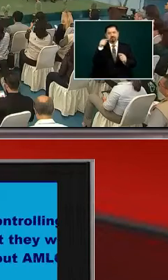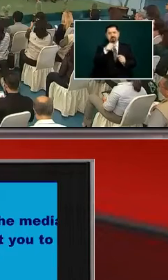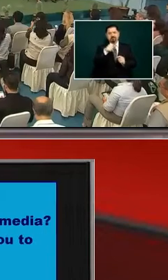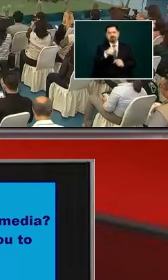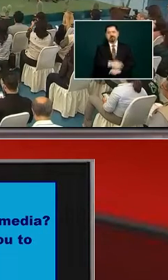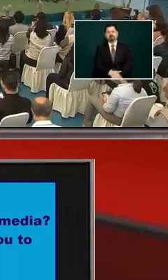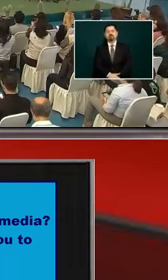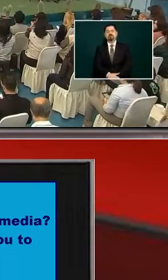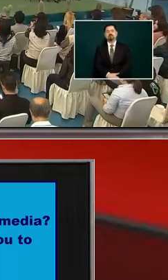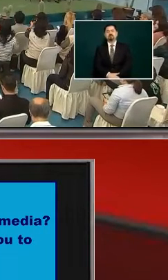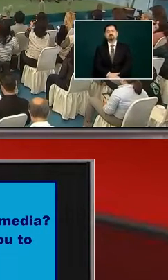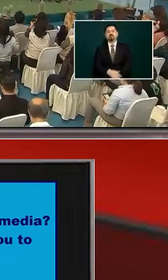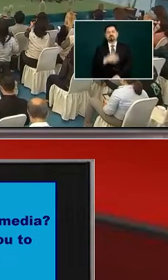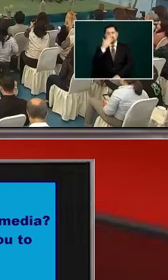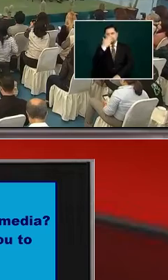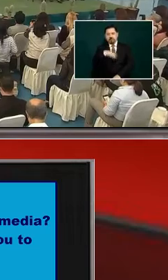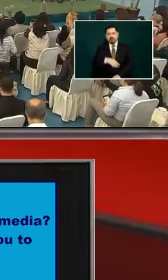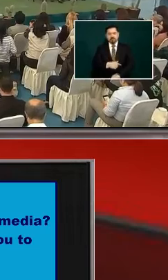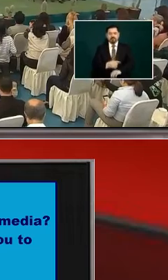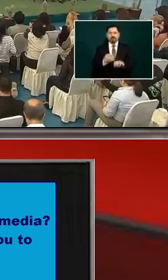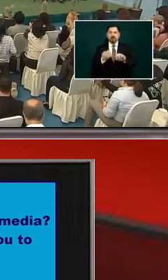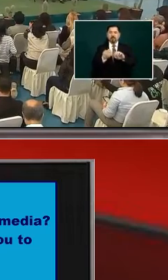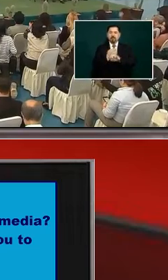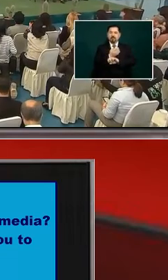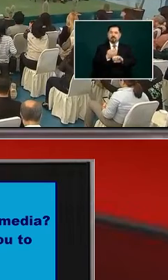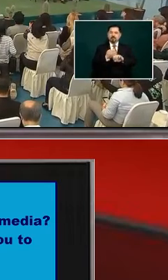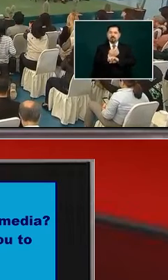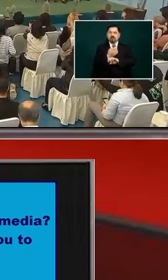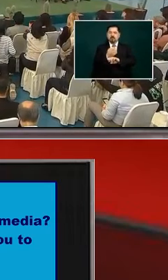the state